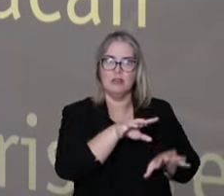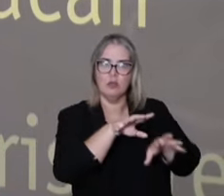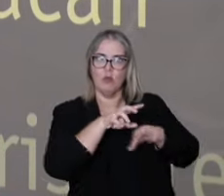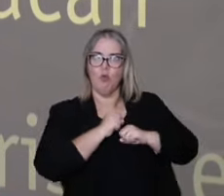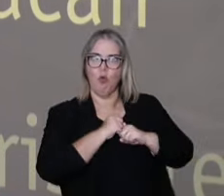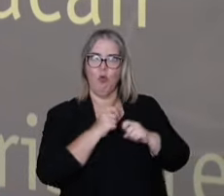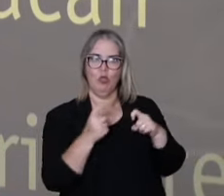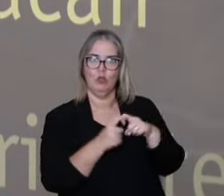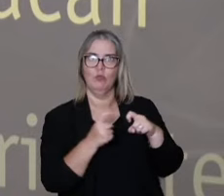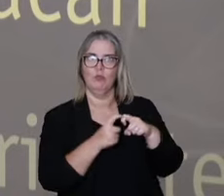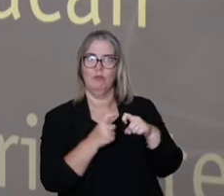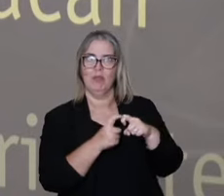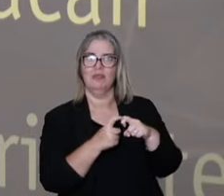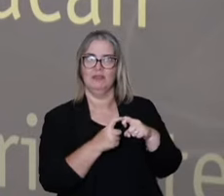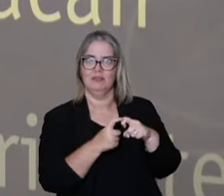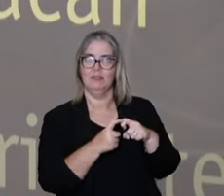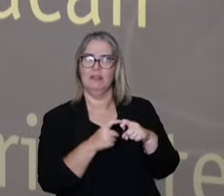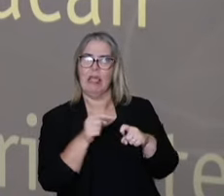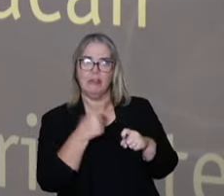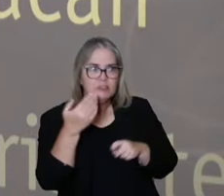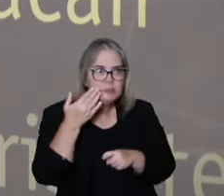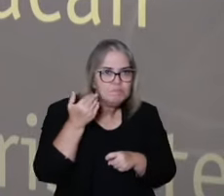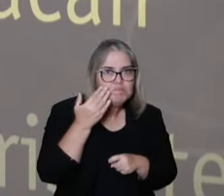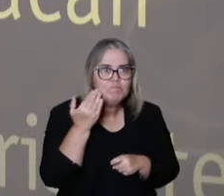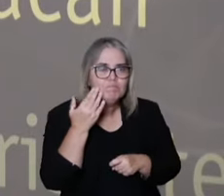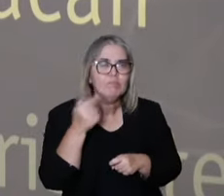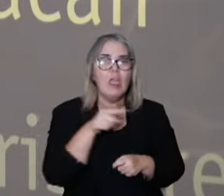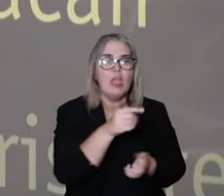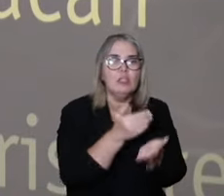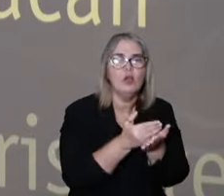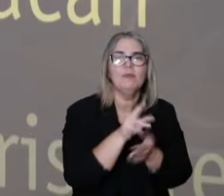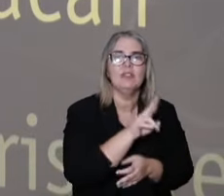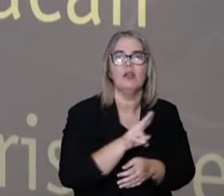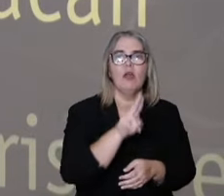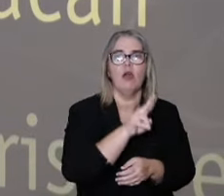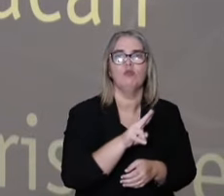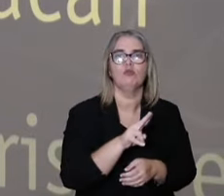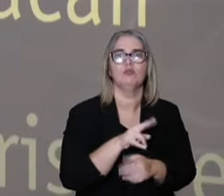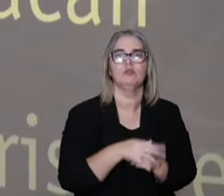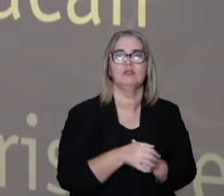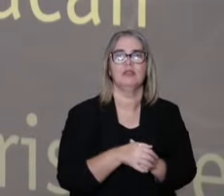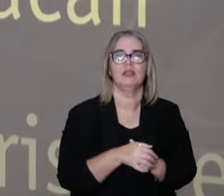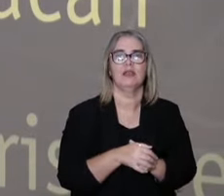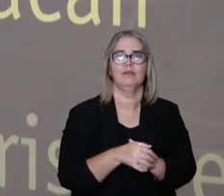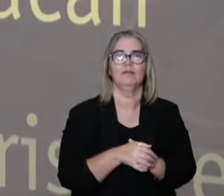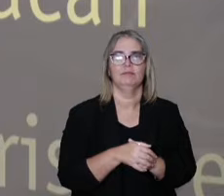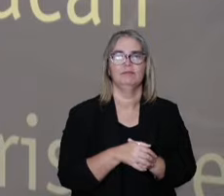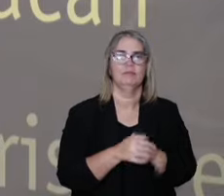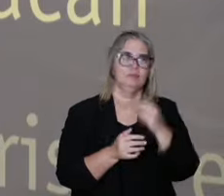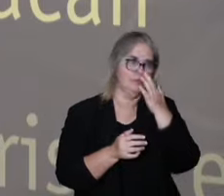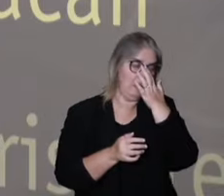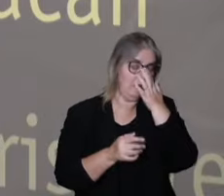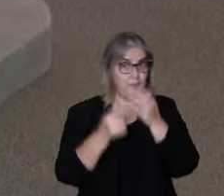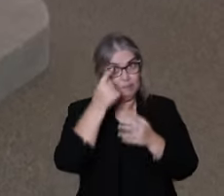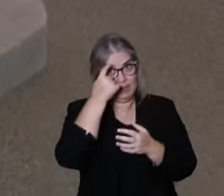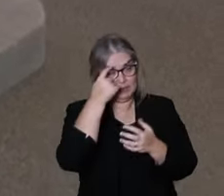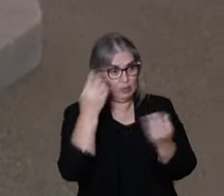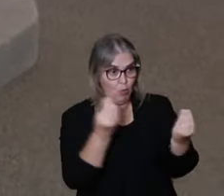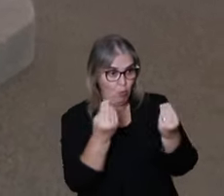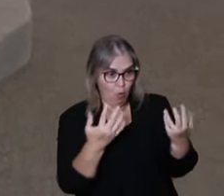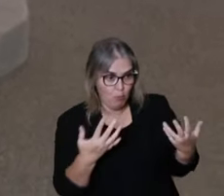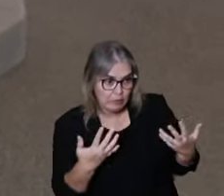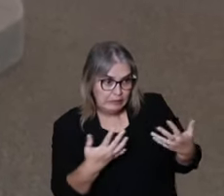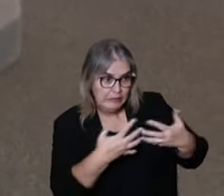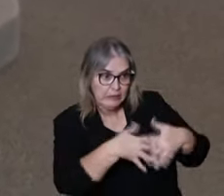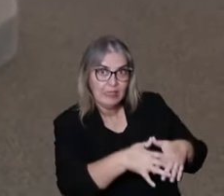and they embedded this Chinese medicine and they were using this